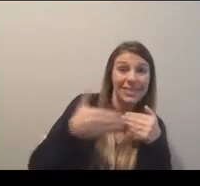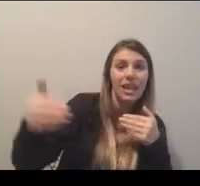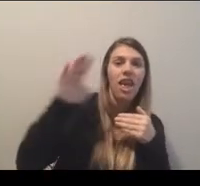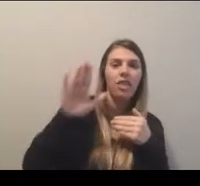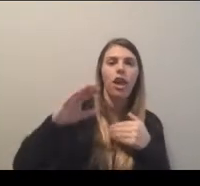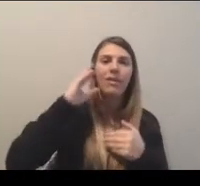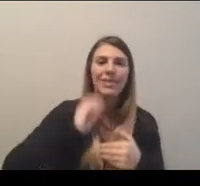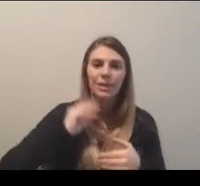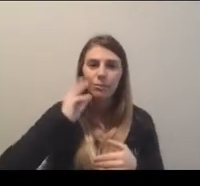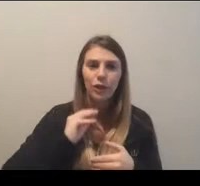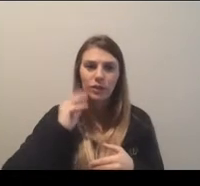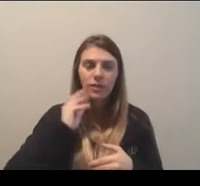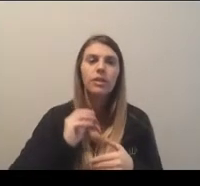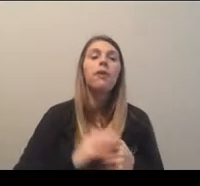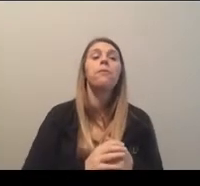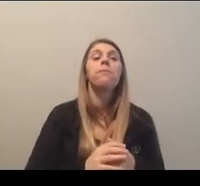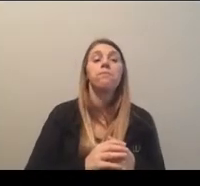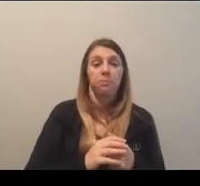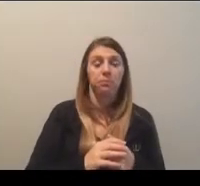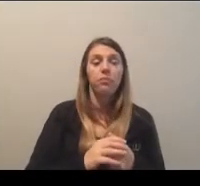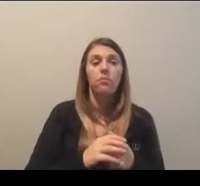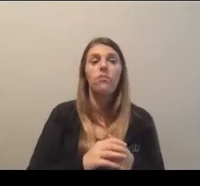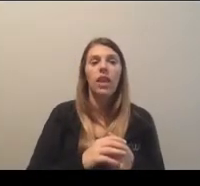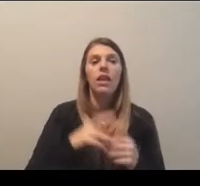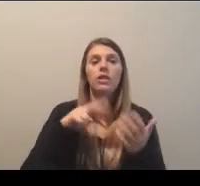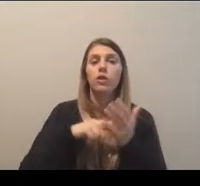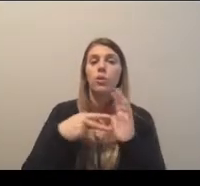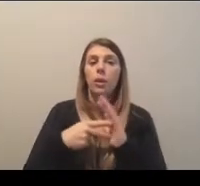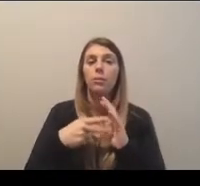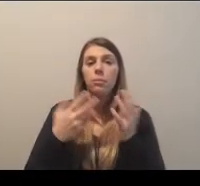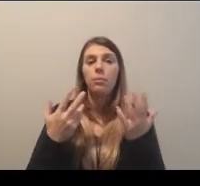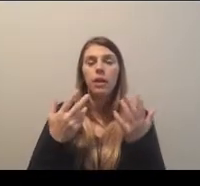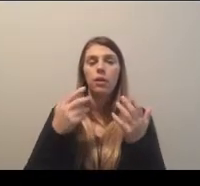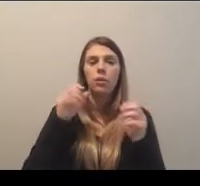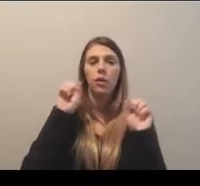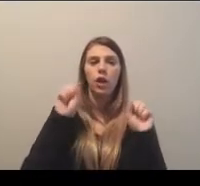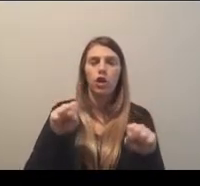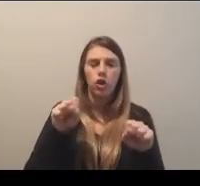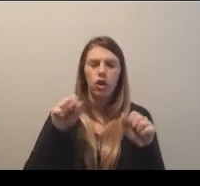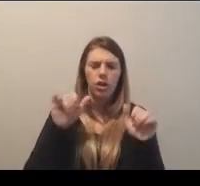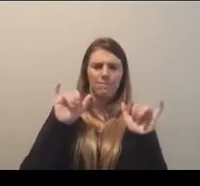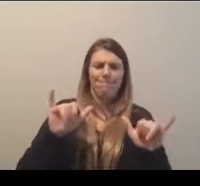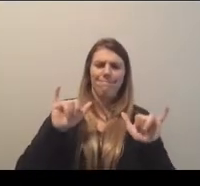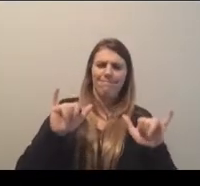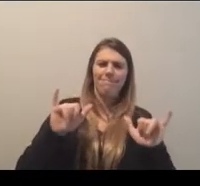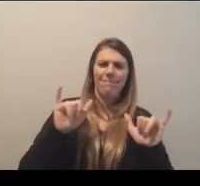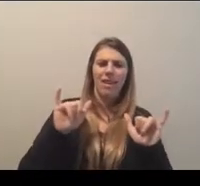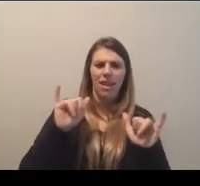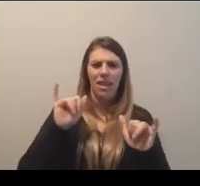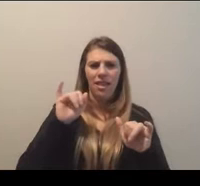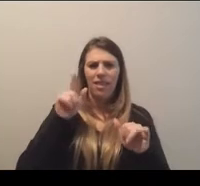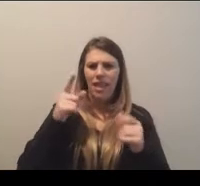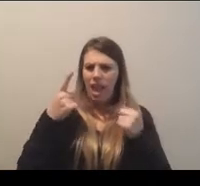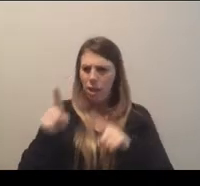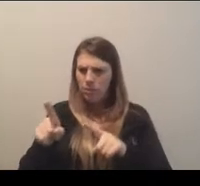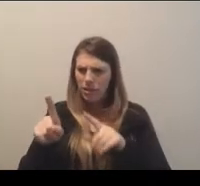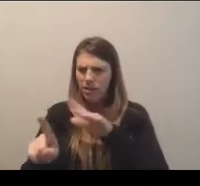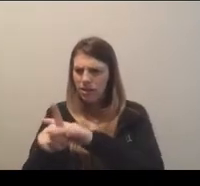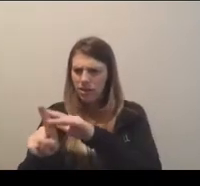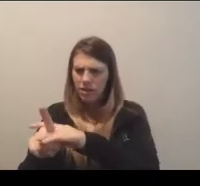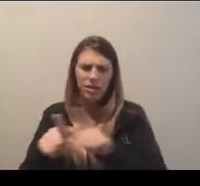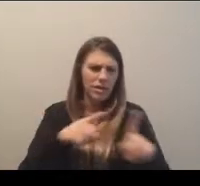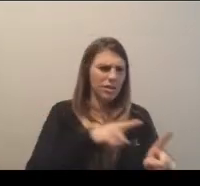experience. That also provided a means to rectify and address some of those circumstances. This